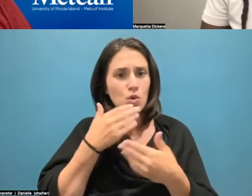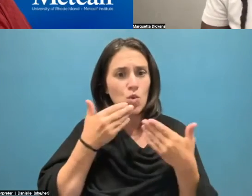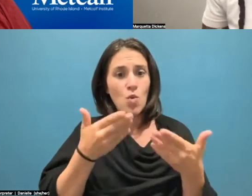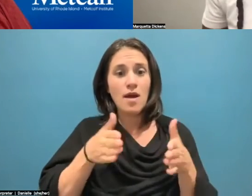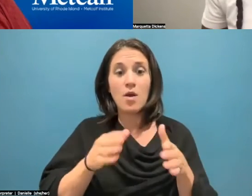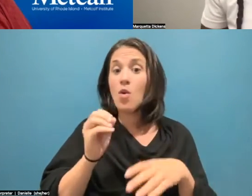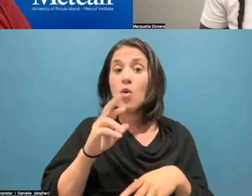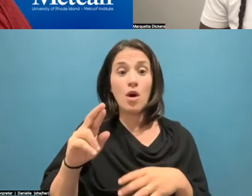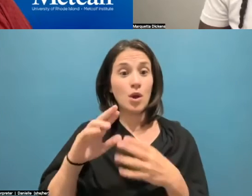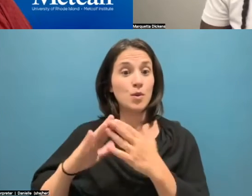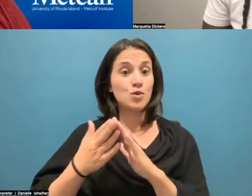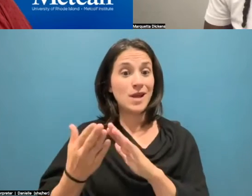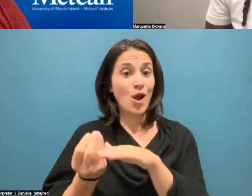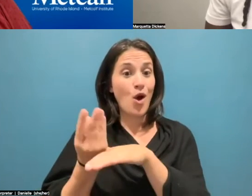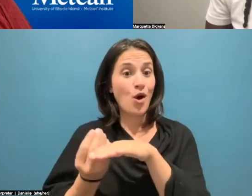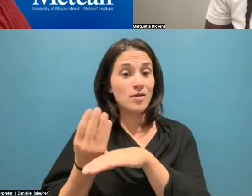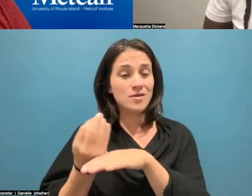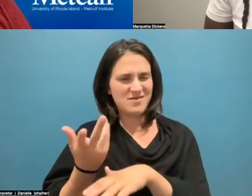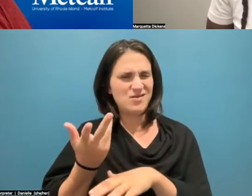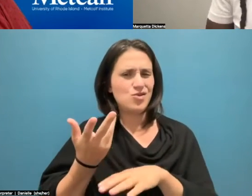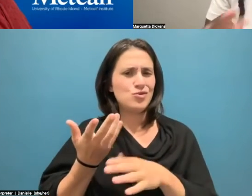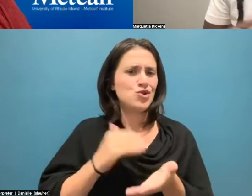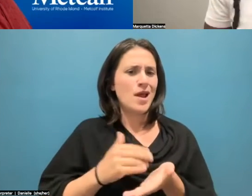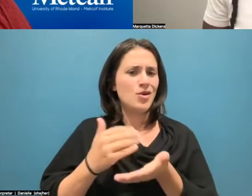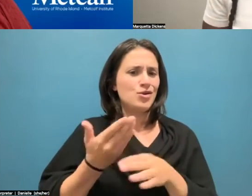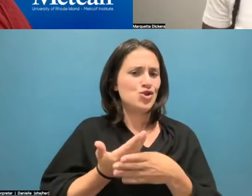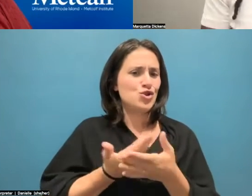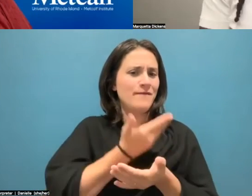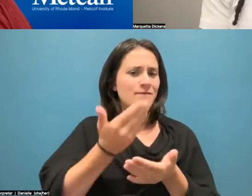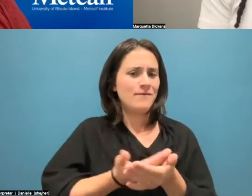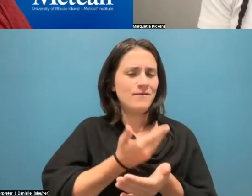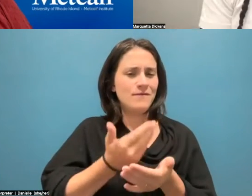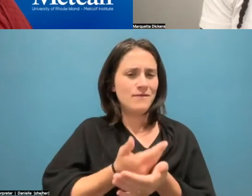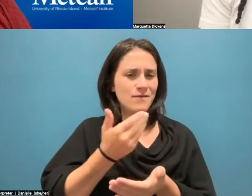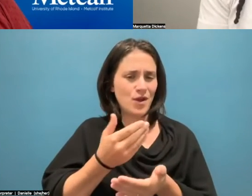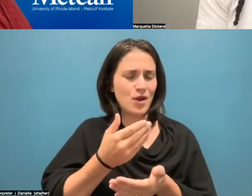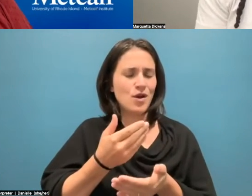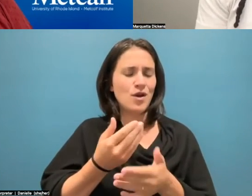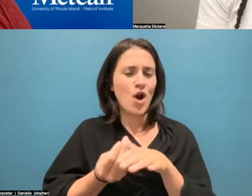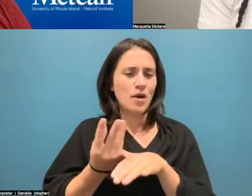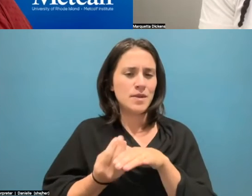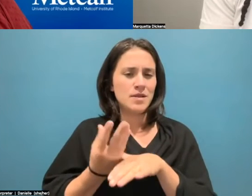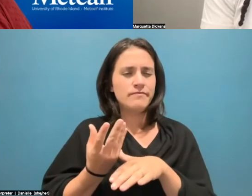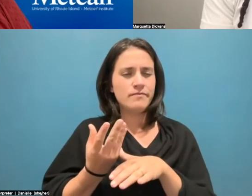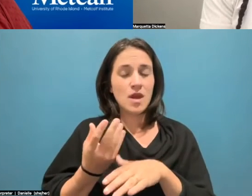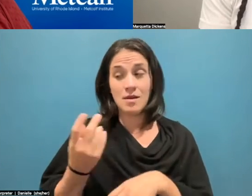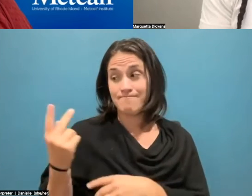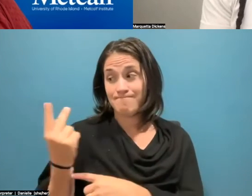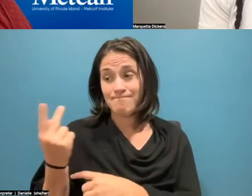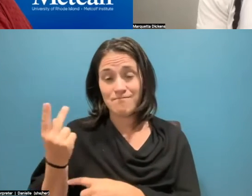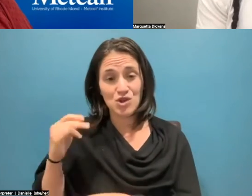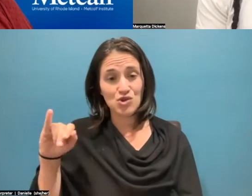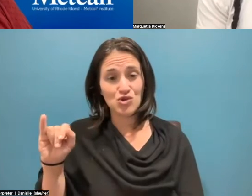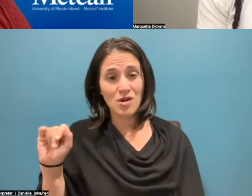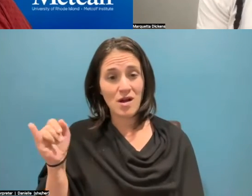regenerative farming, things that we already do. And working with Justin, I've learned a lot of those things that we were already doing that were